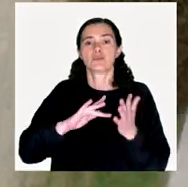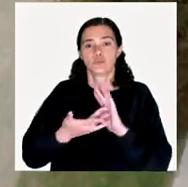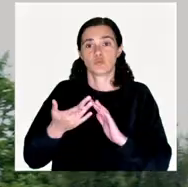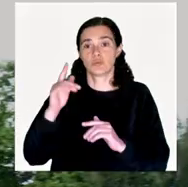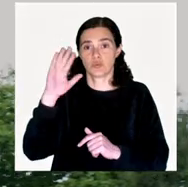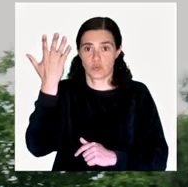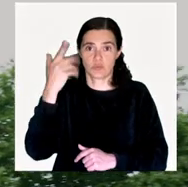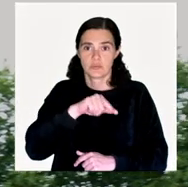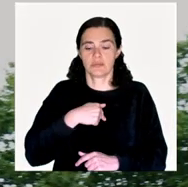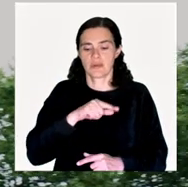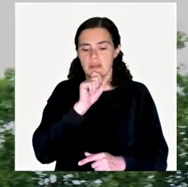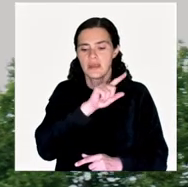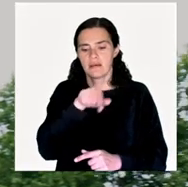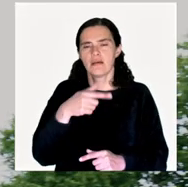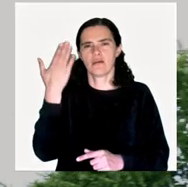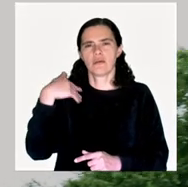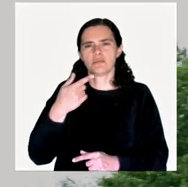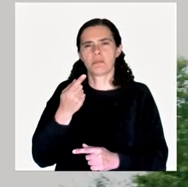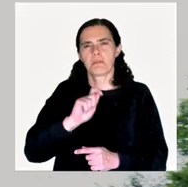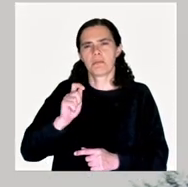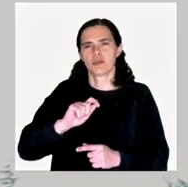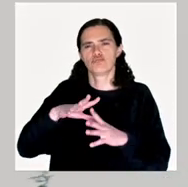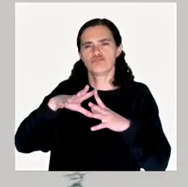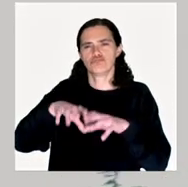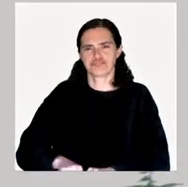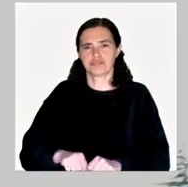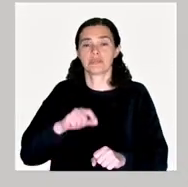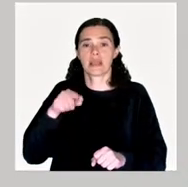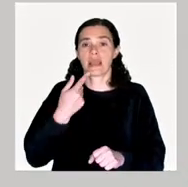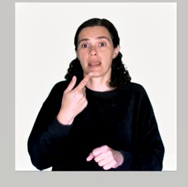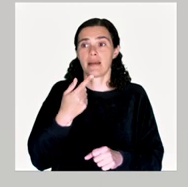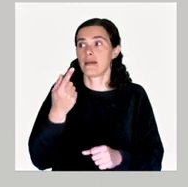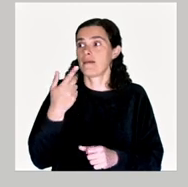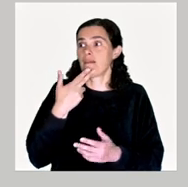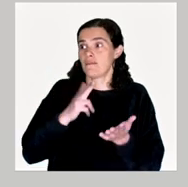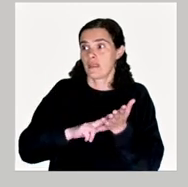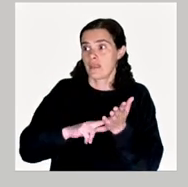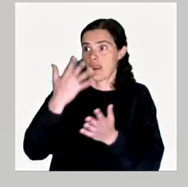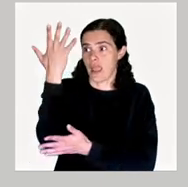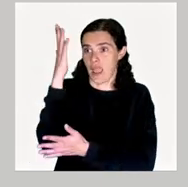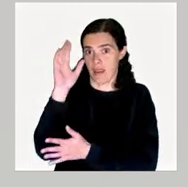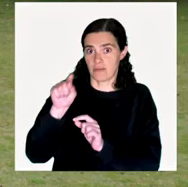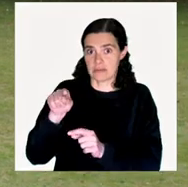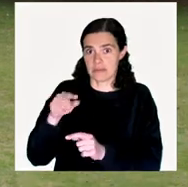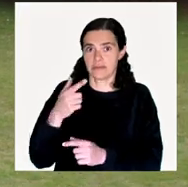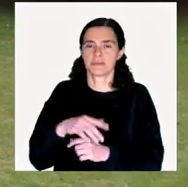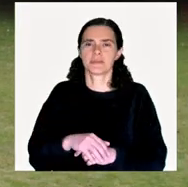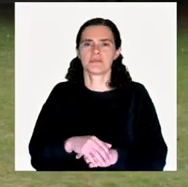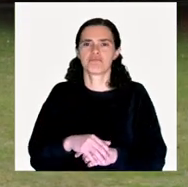the peki tree is the original peki tree, a tree that collapsed a few months ago. So, the original version of the